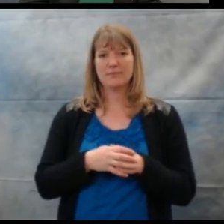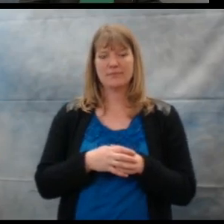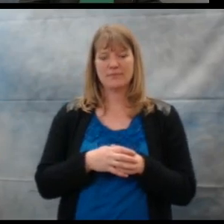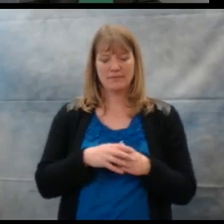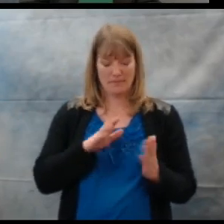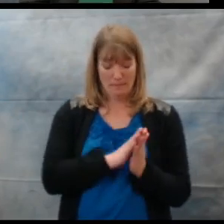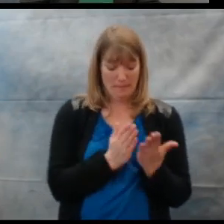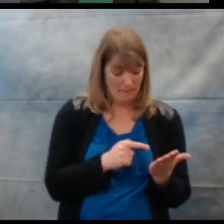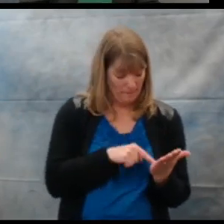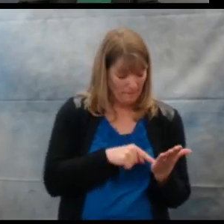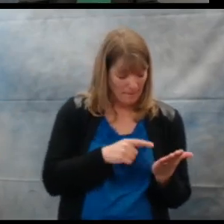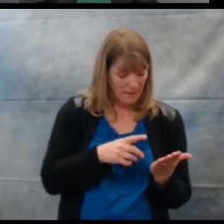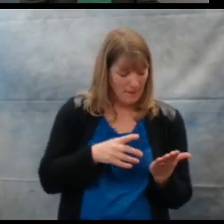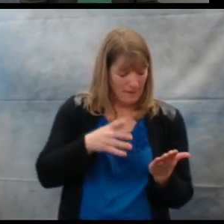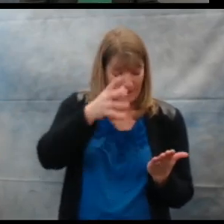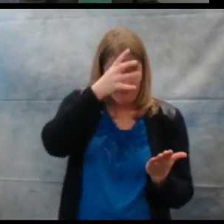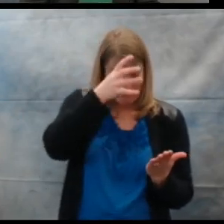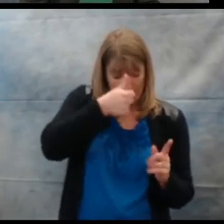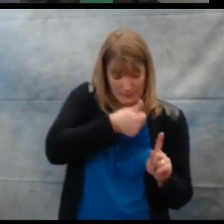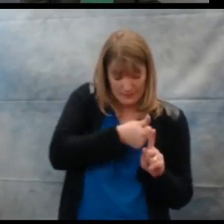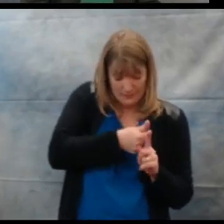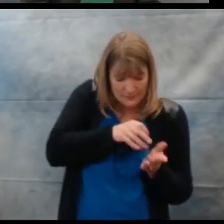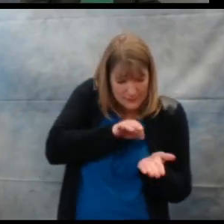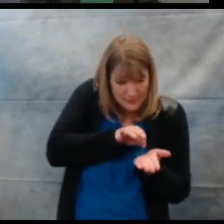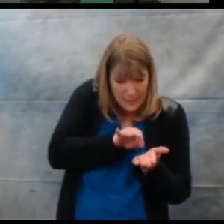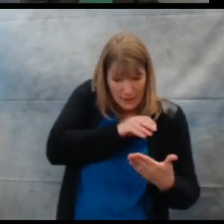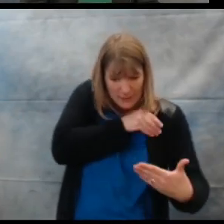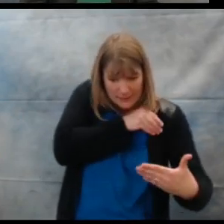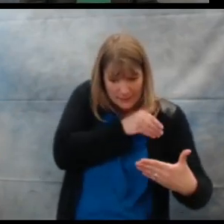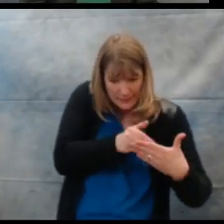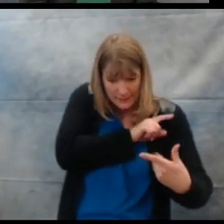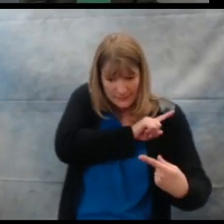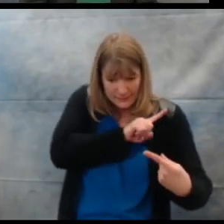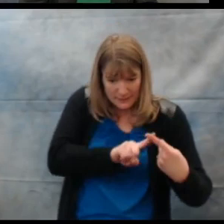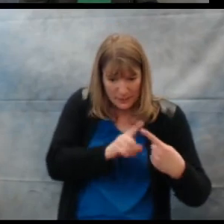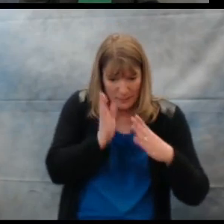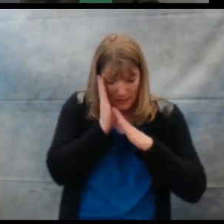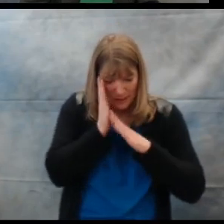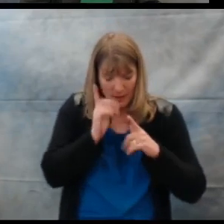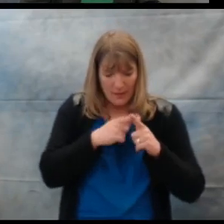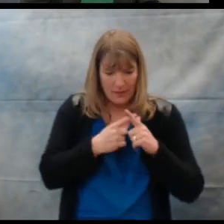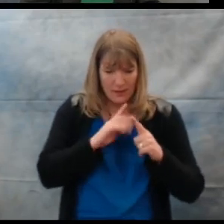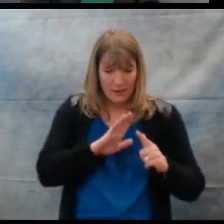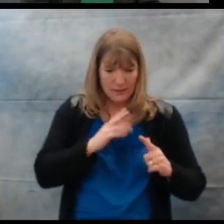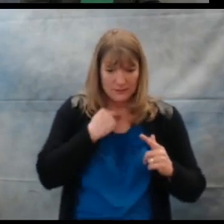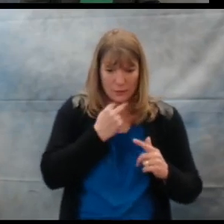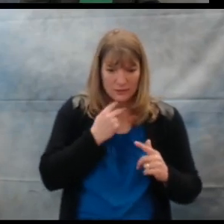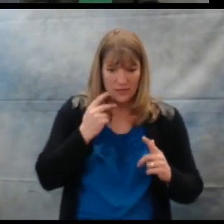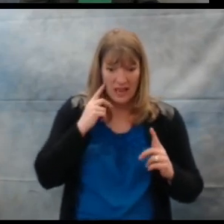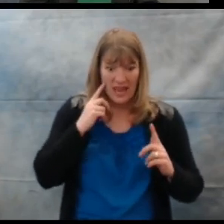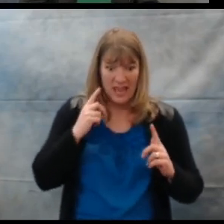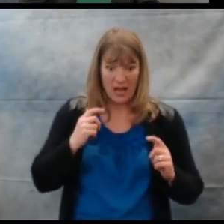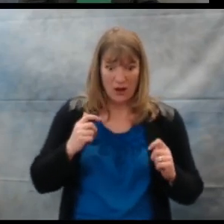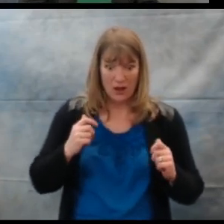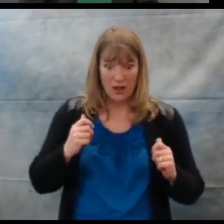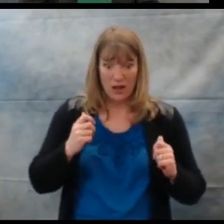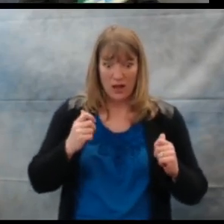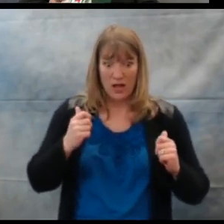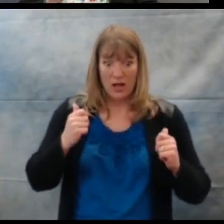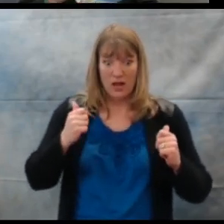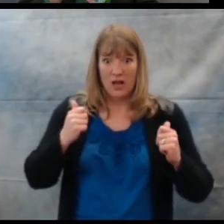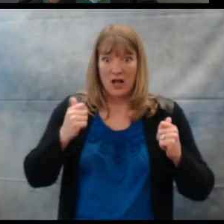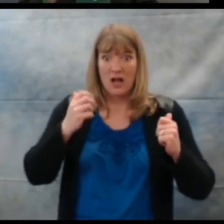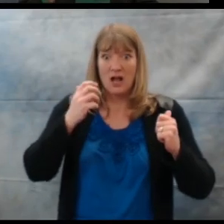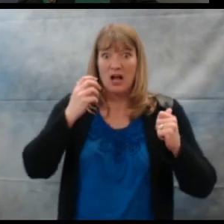As the father is counting down to bedtime, he uses a louder and louder voice until